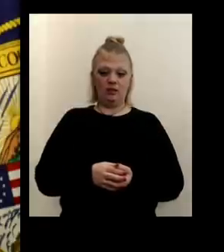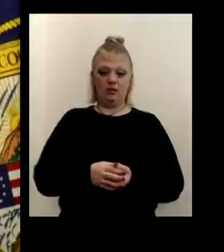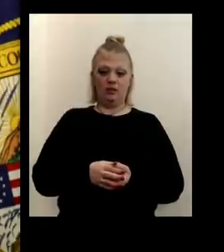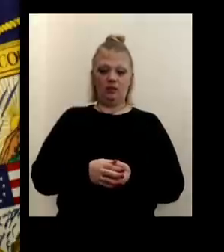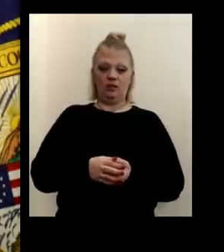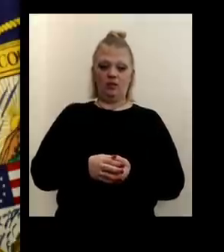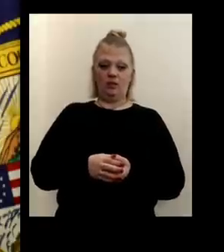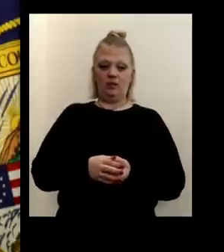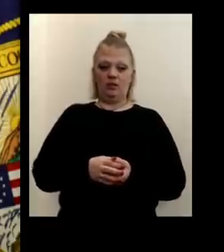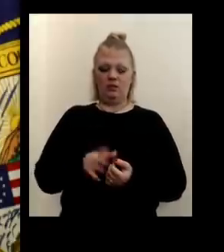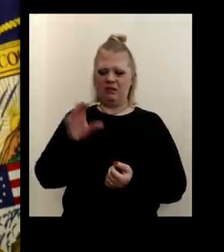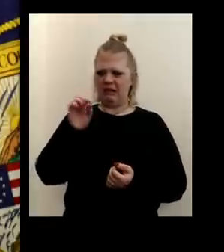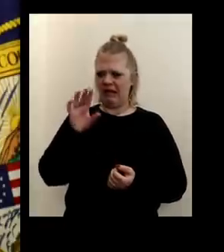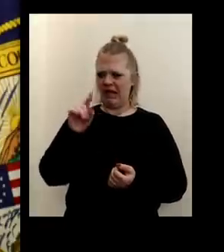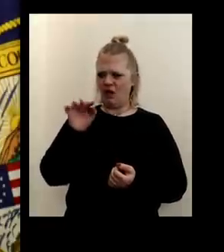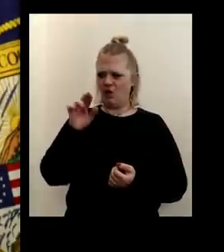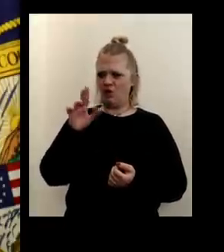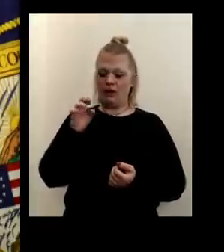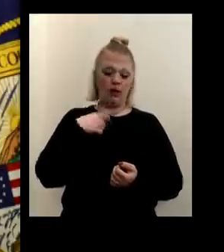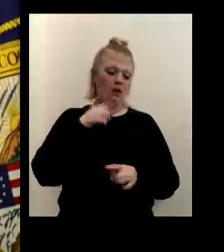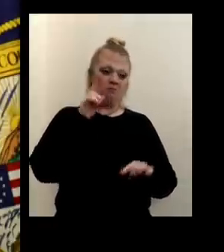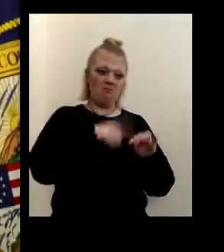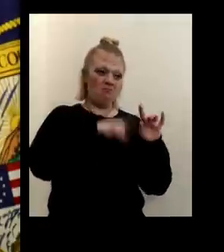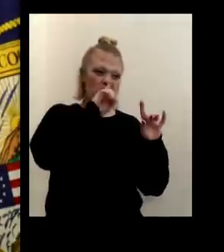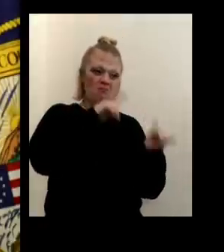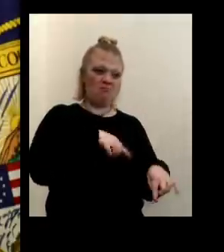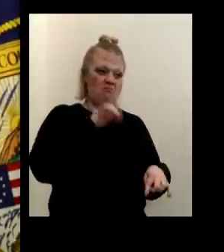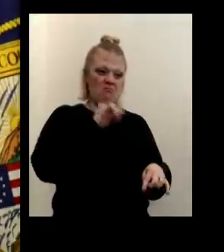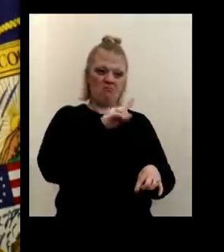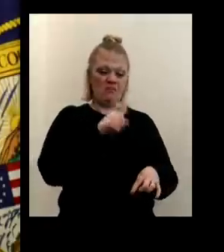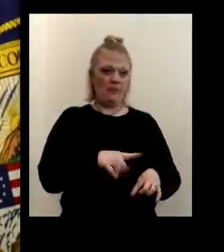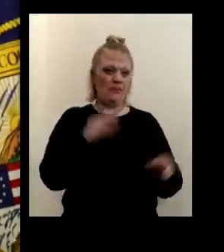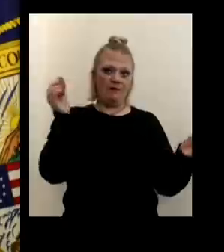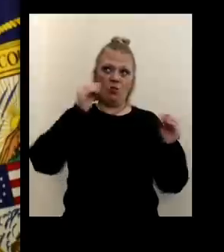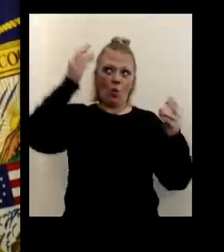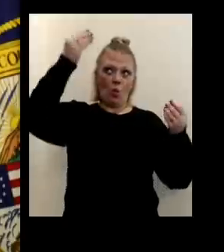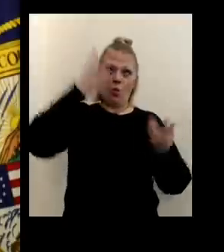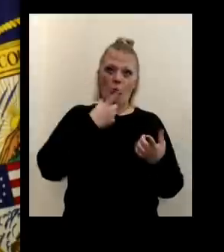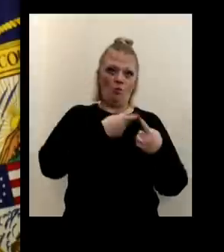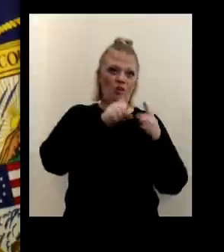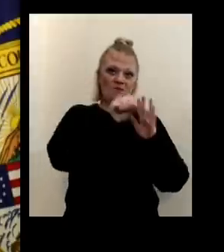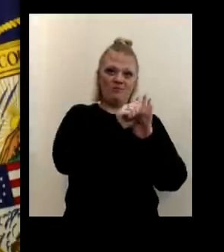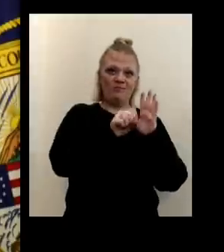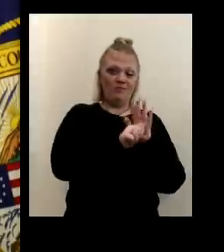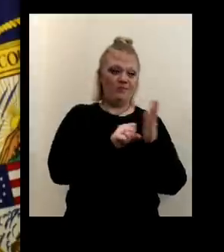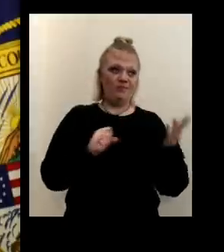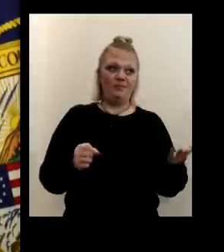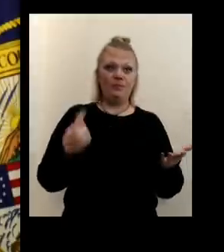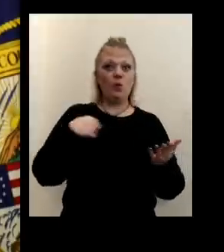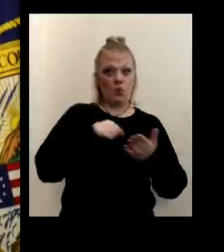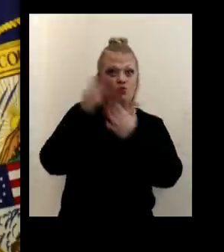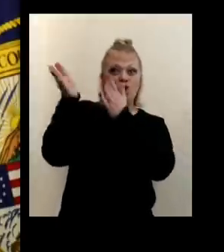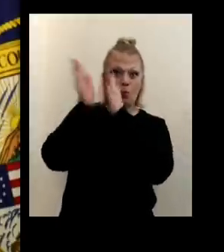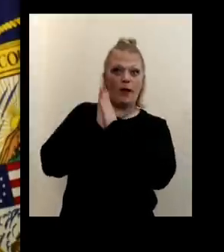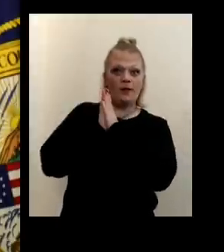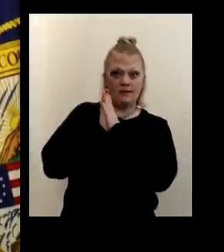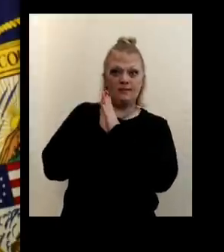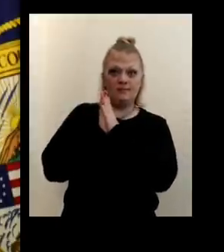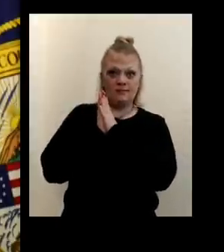them has been? I cannot answer those questions, George. We have not gotten that data from the state, even though we've requested it.